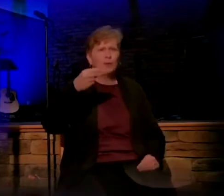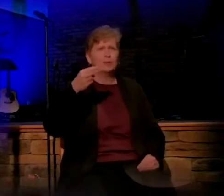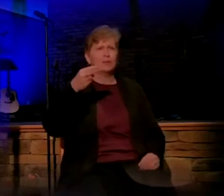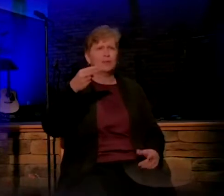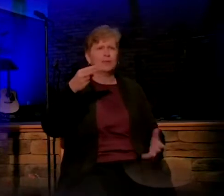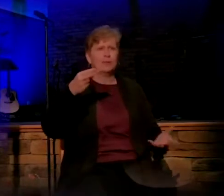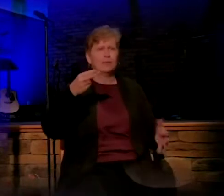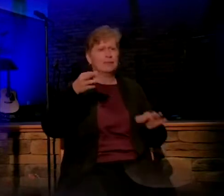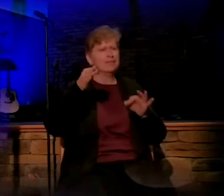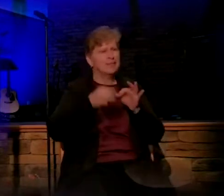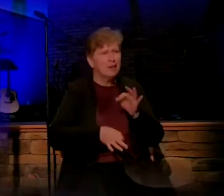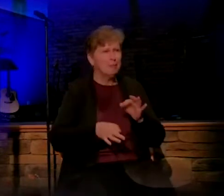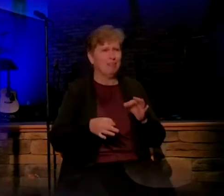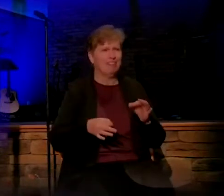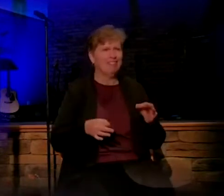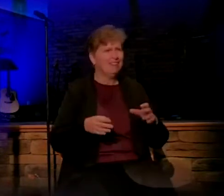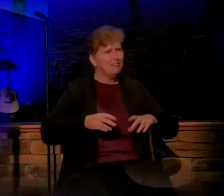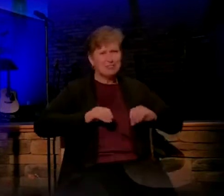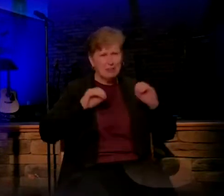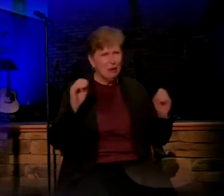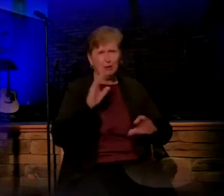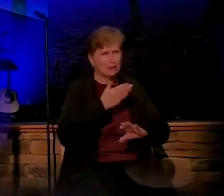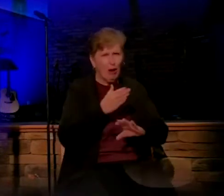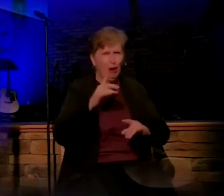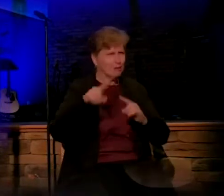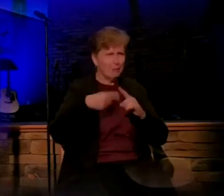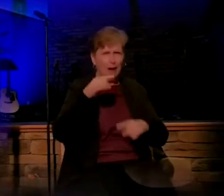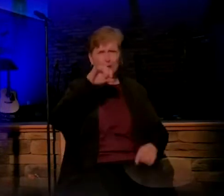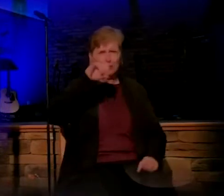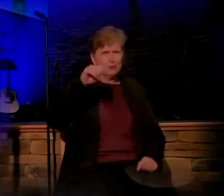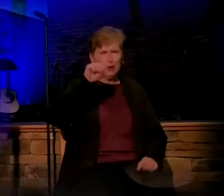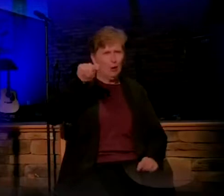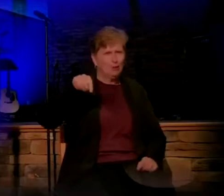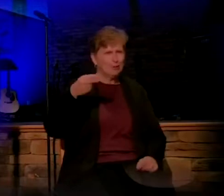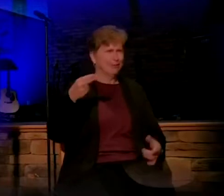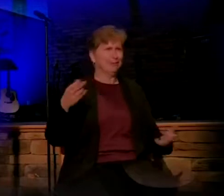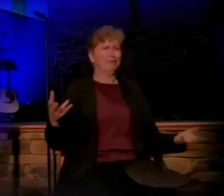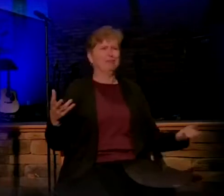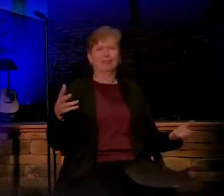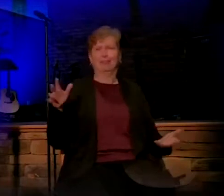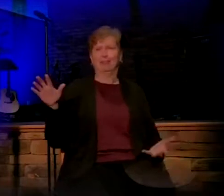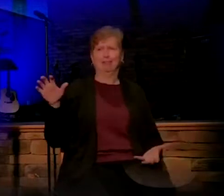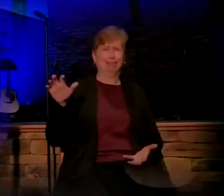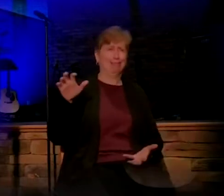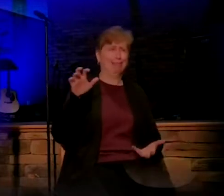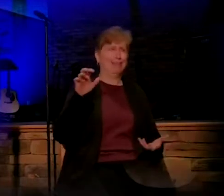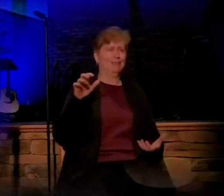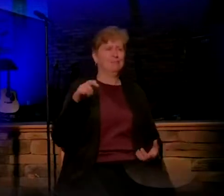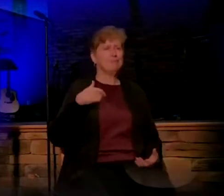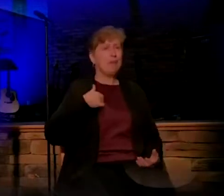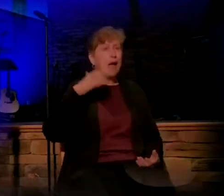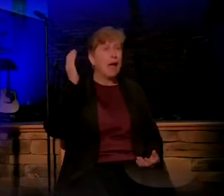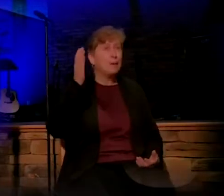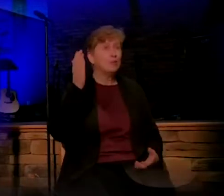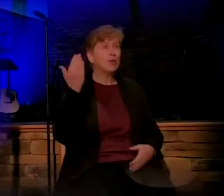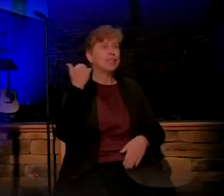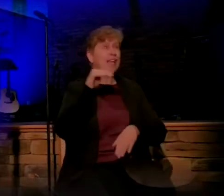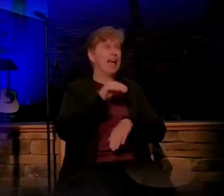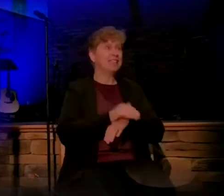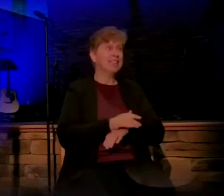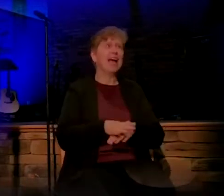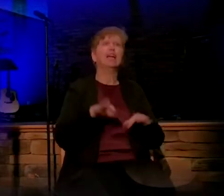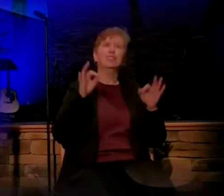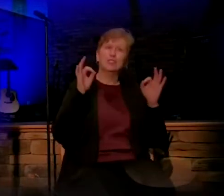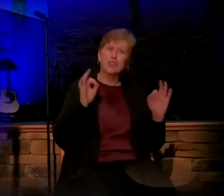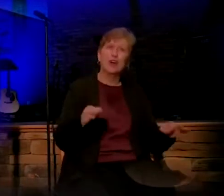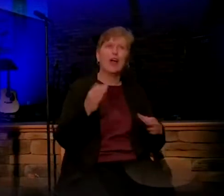There are no songs about Joseph. Although I preached last night, and sure enough, somebody found a